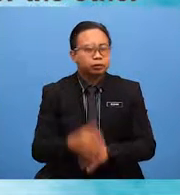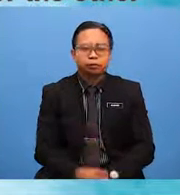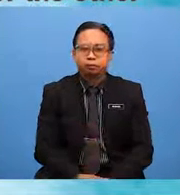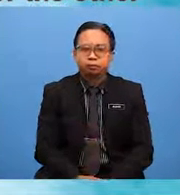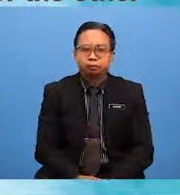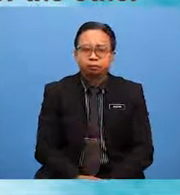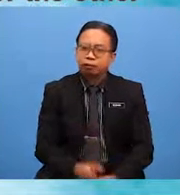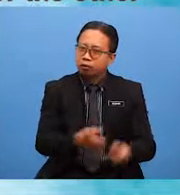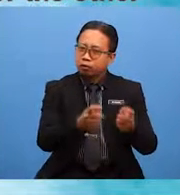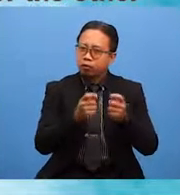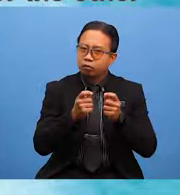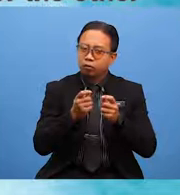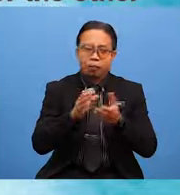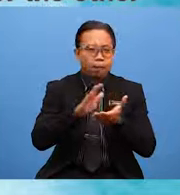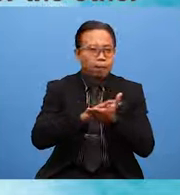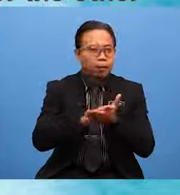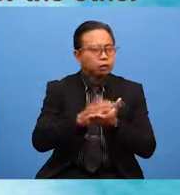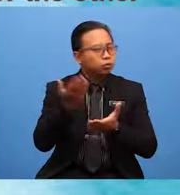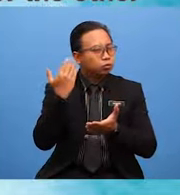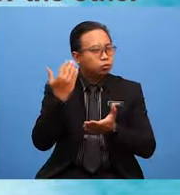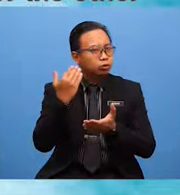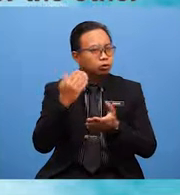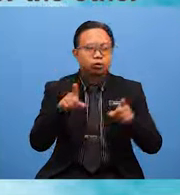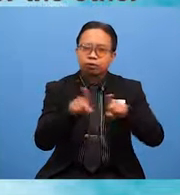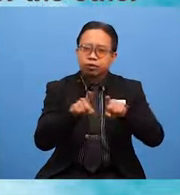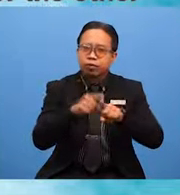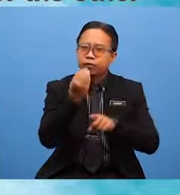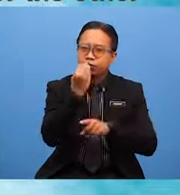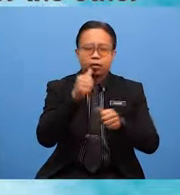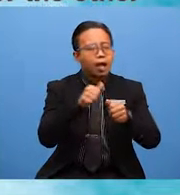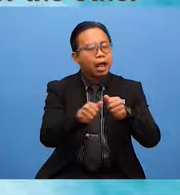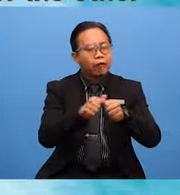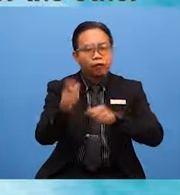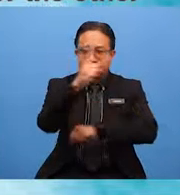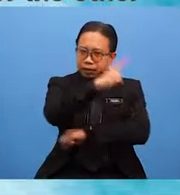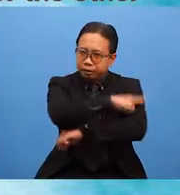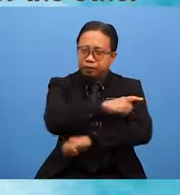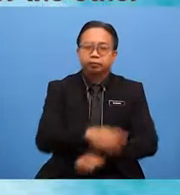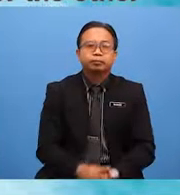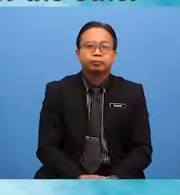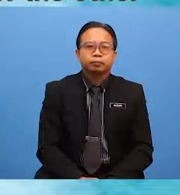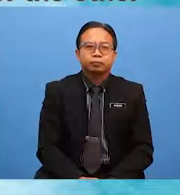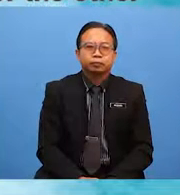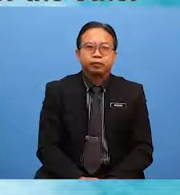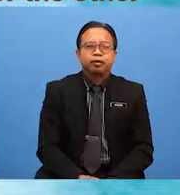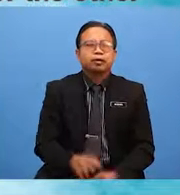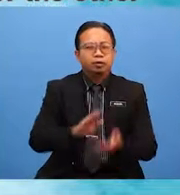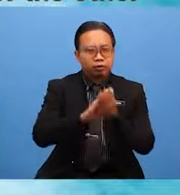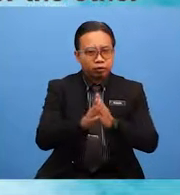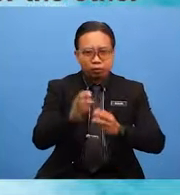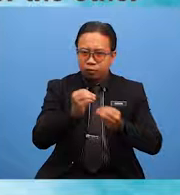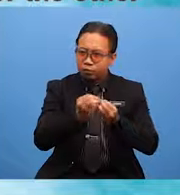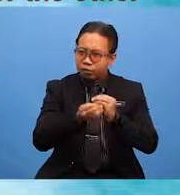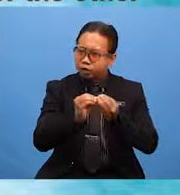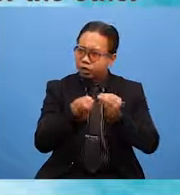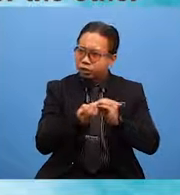over, students go back to the same food every day. This caused a problem because now students